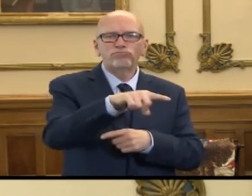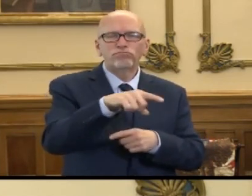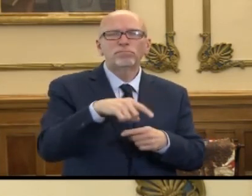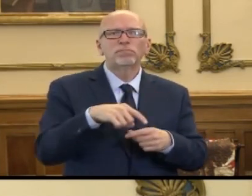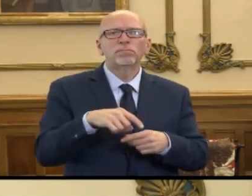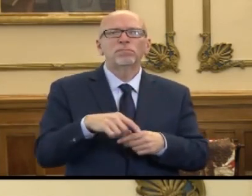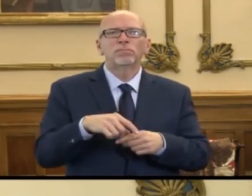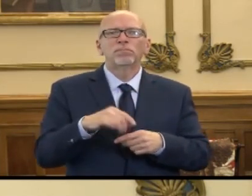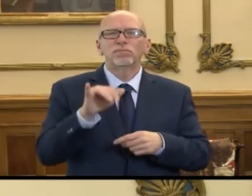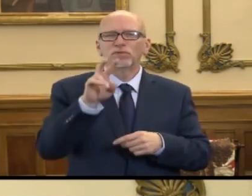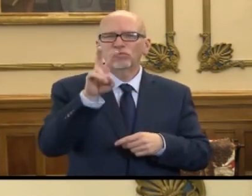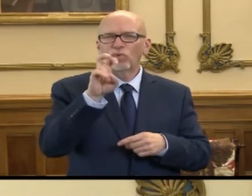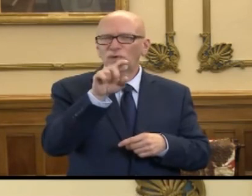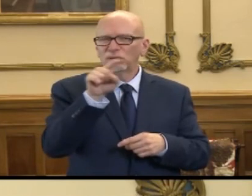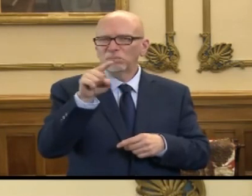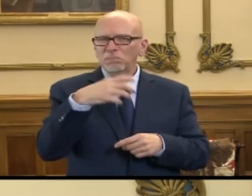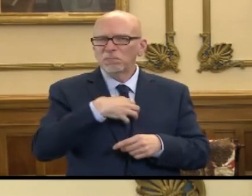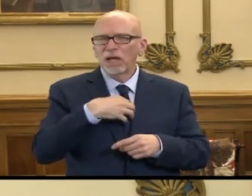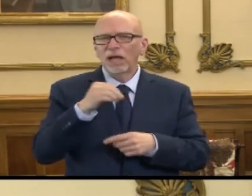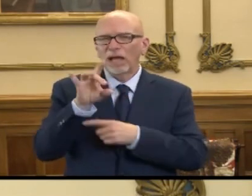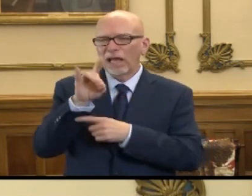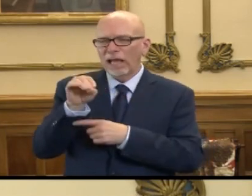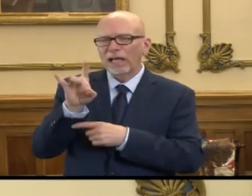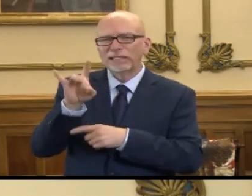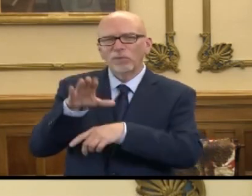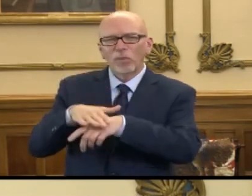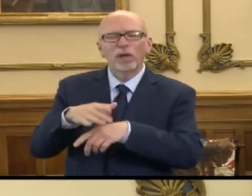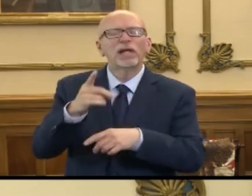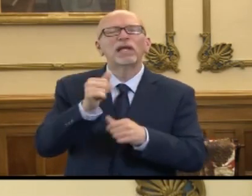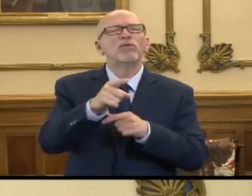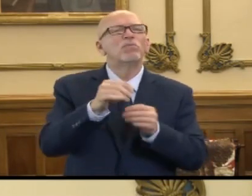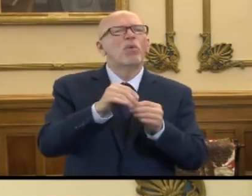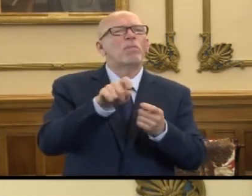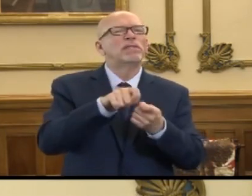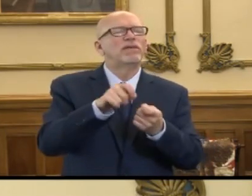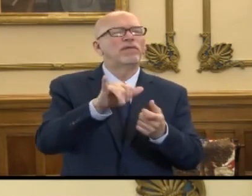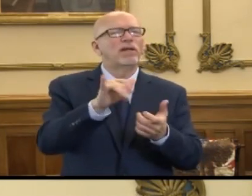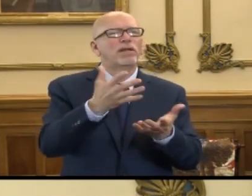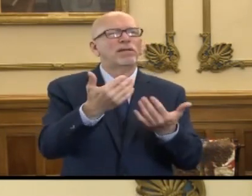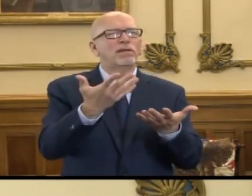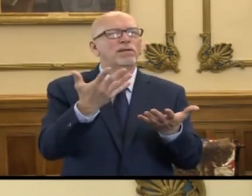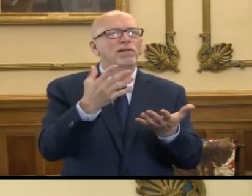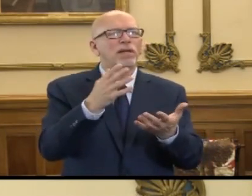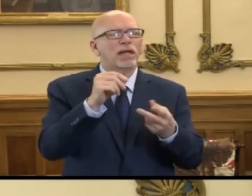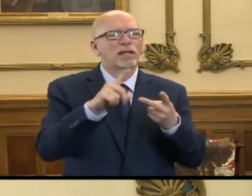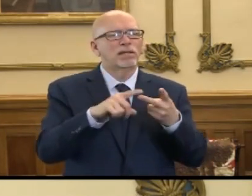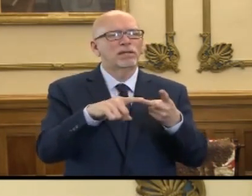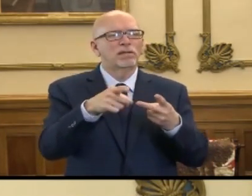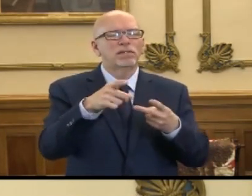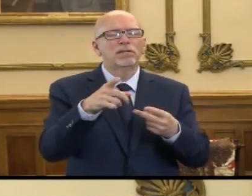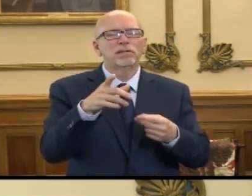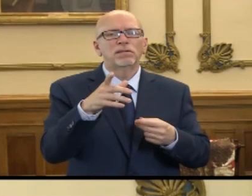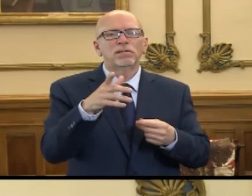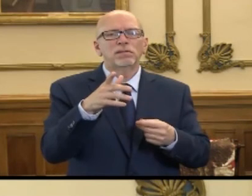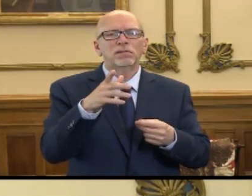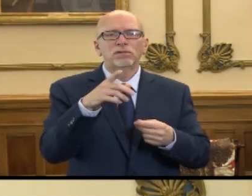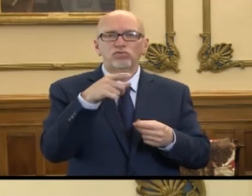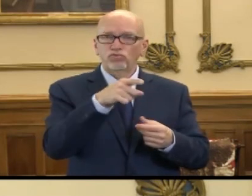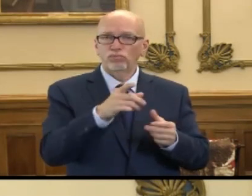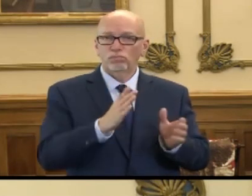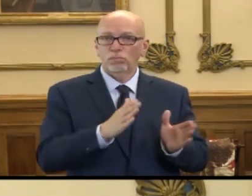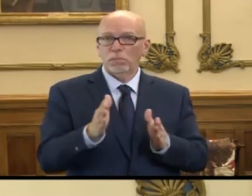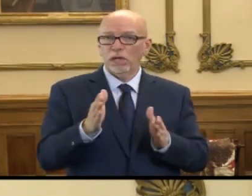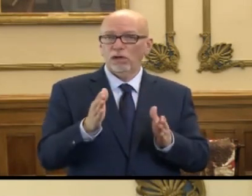Something like 200-something and maybe 80-something warnings. Can you be a little bit more specific on that, number one? And then number two, are you